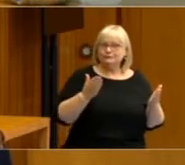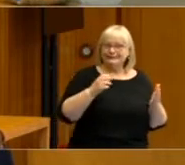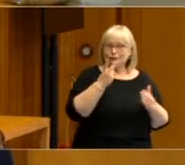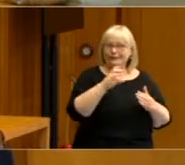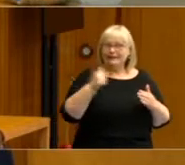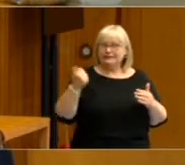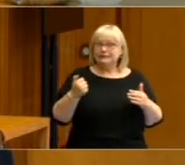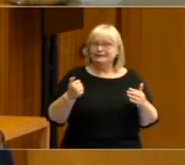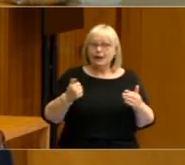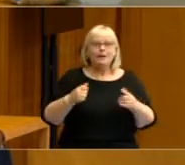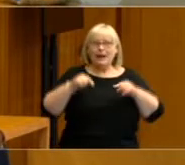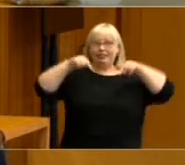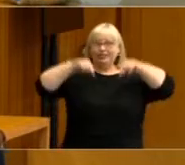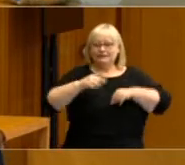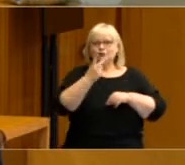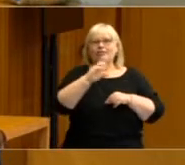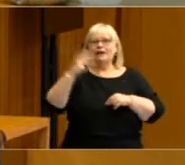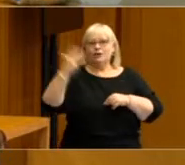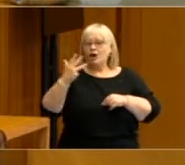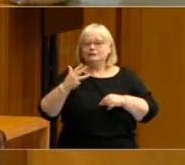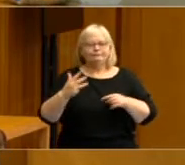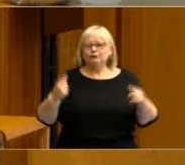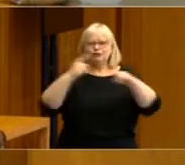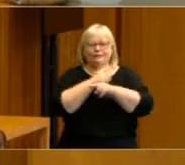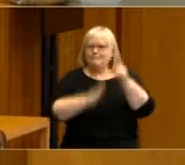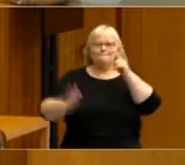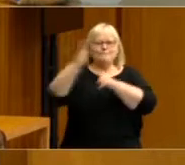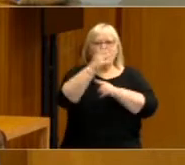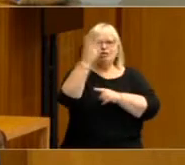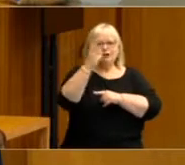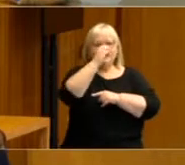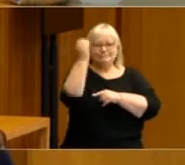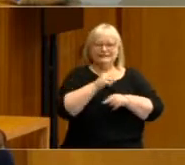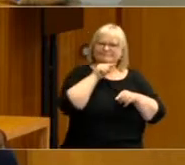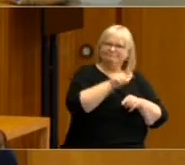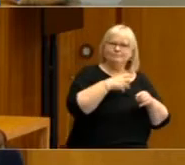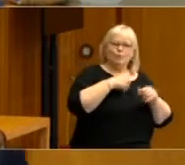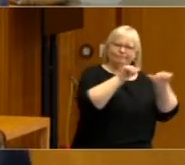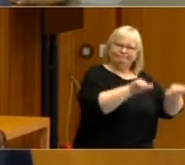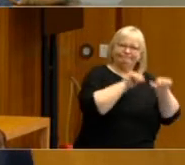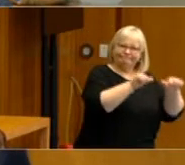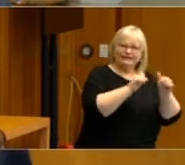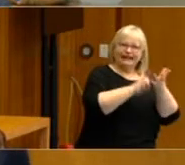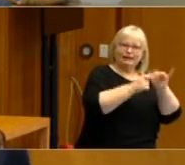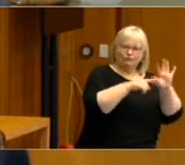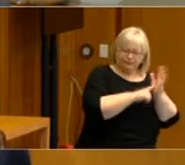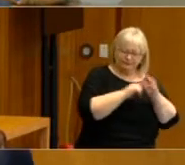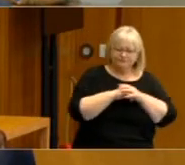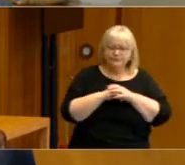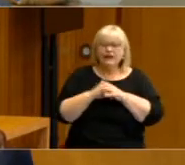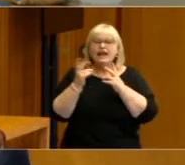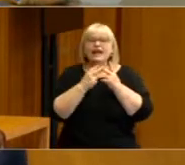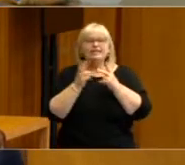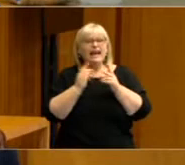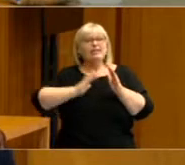out quite significantly to 13 percentage points in 2019. The other interesting part of